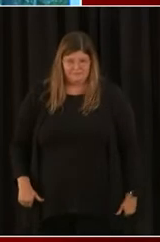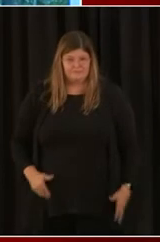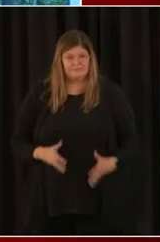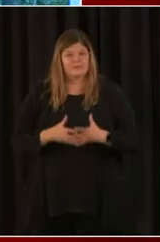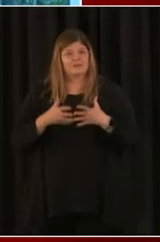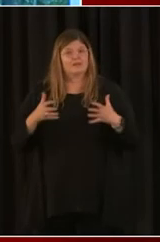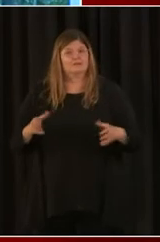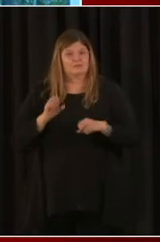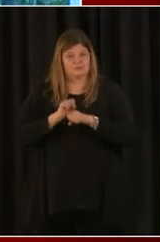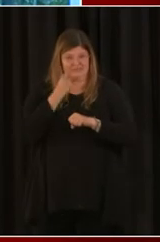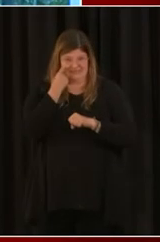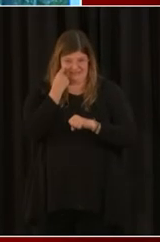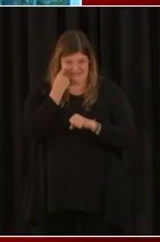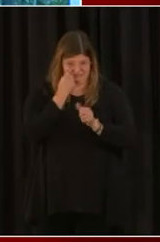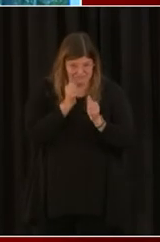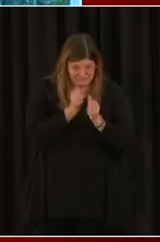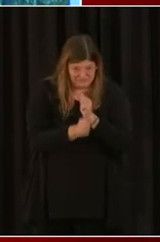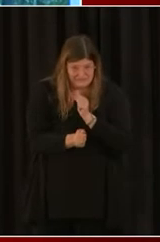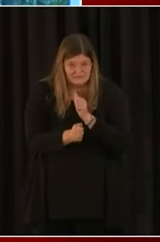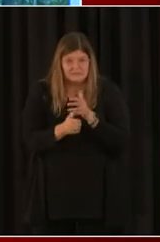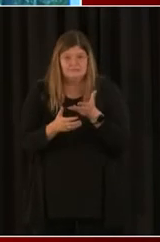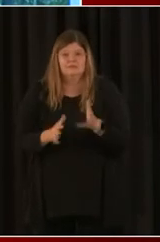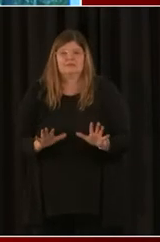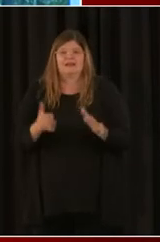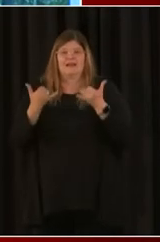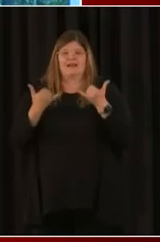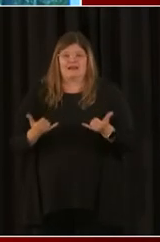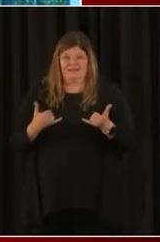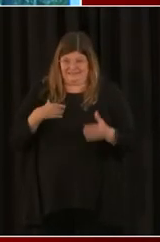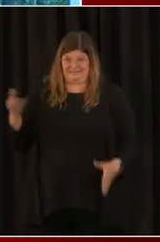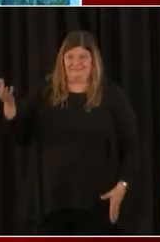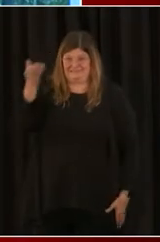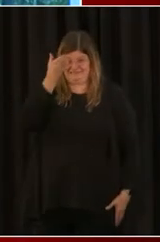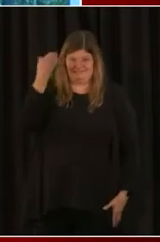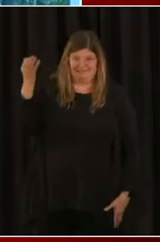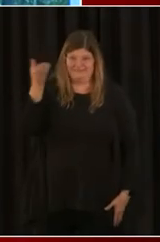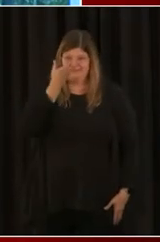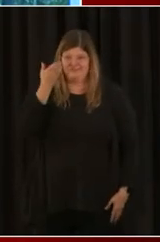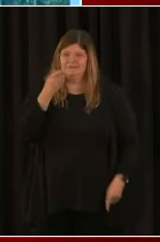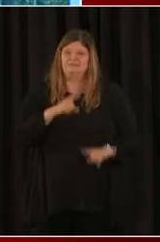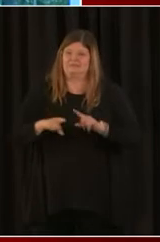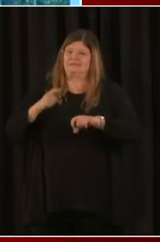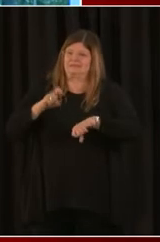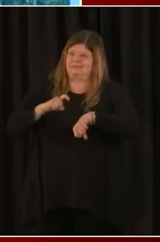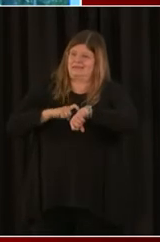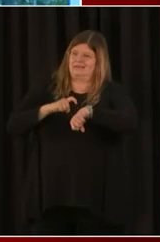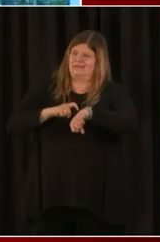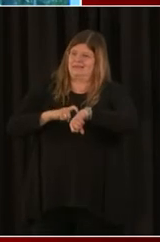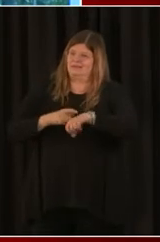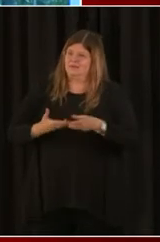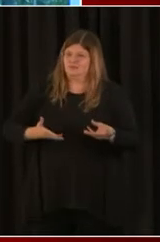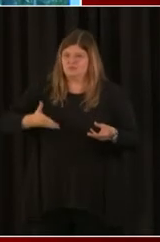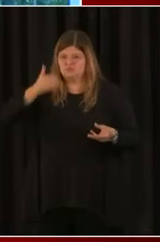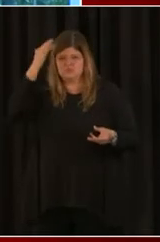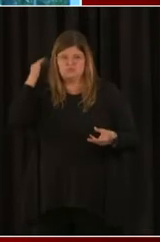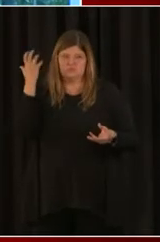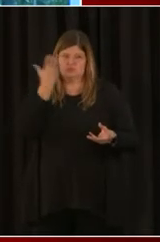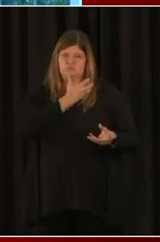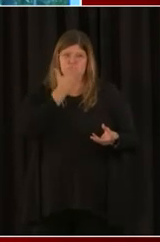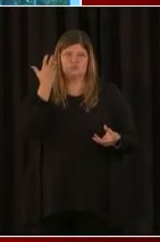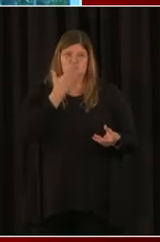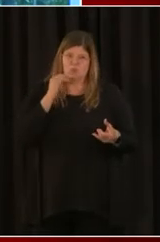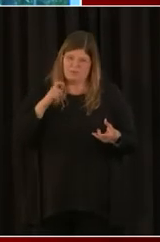passed. So at this point, although I know that exists, I don't know at this point in time the mechanics